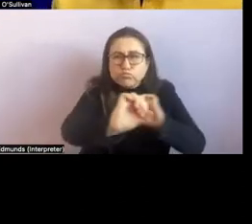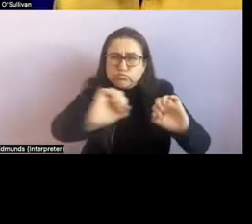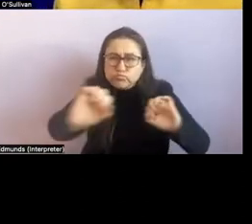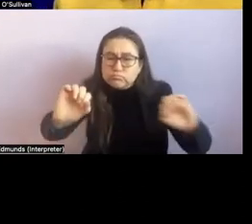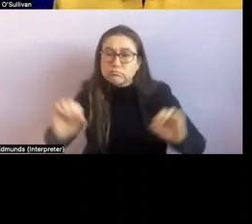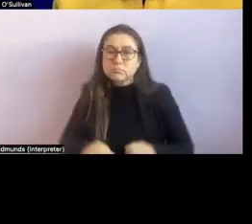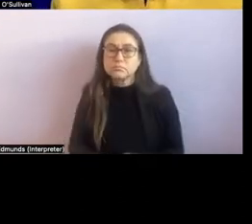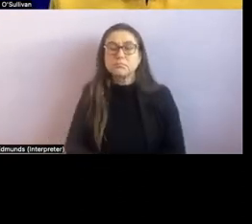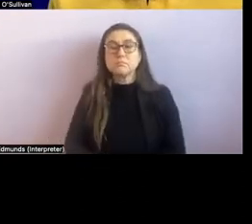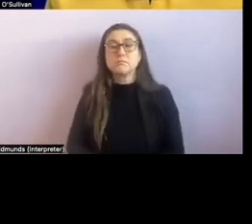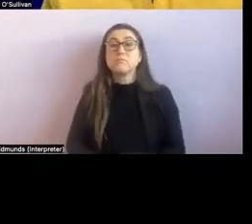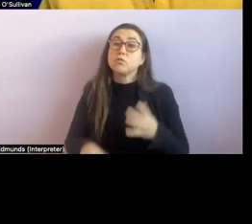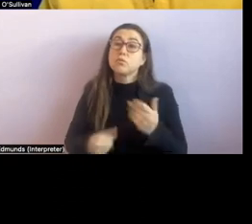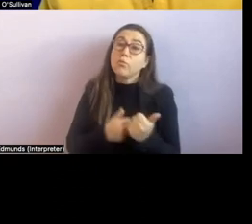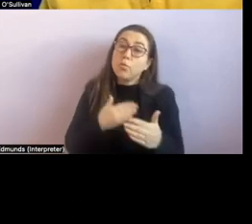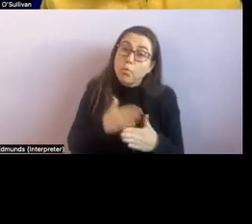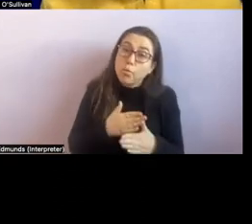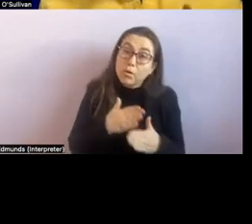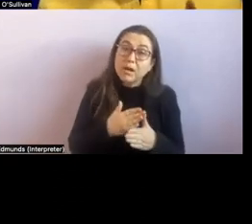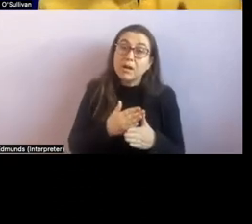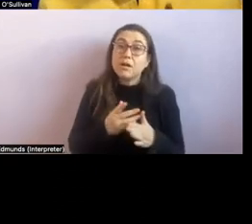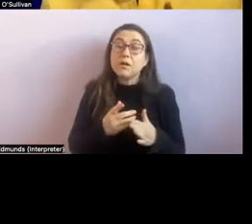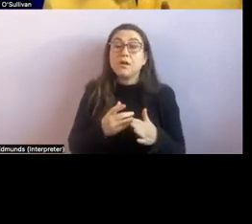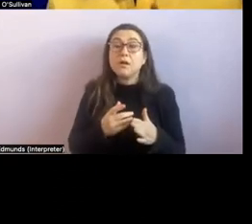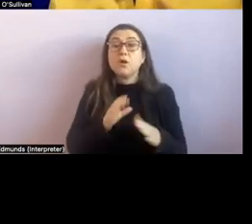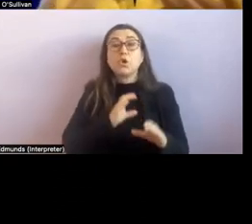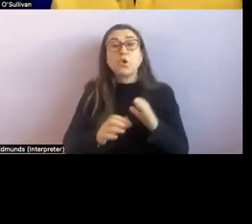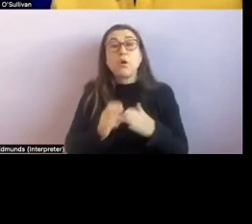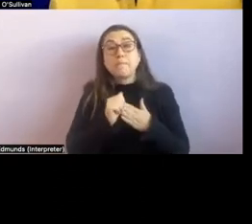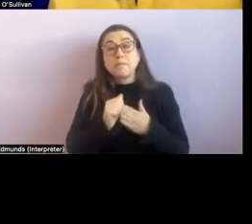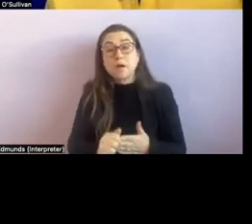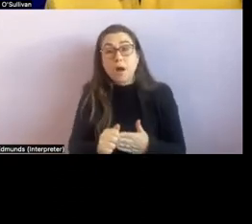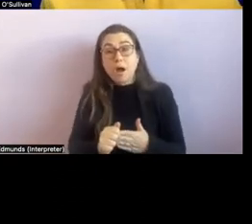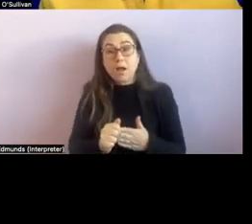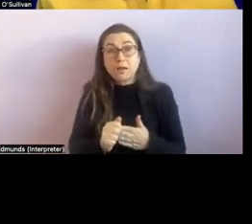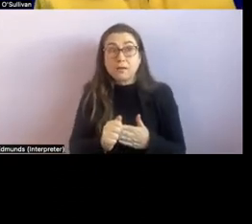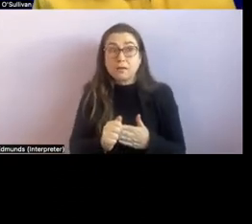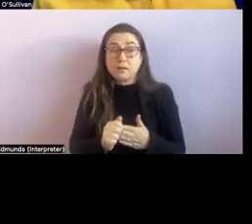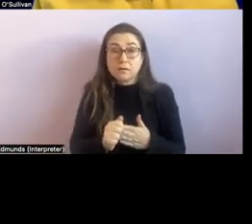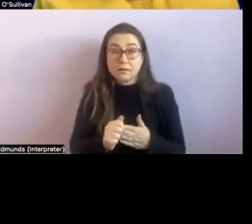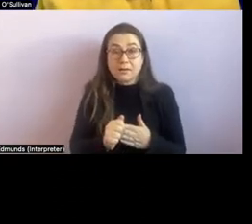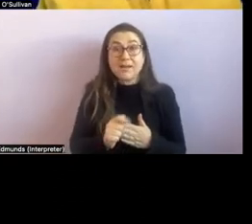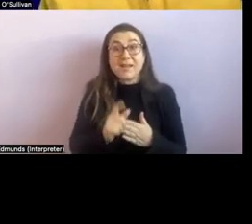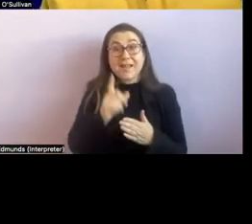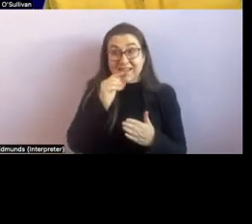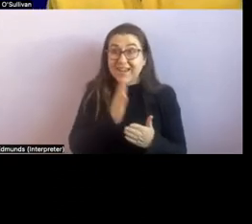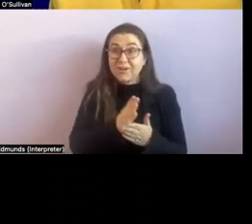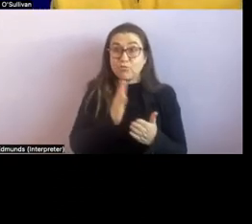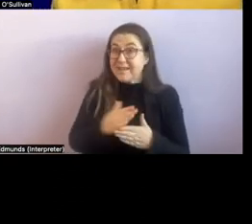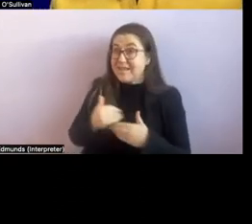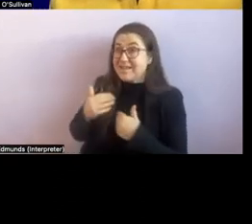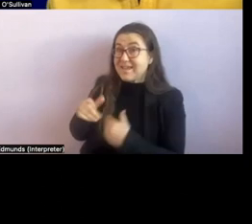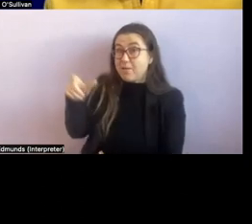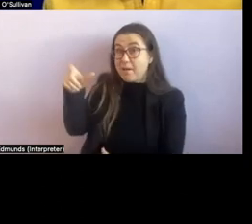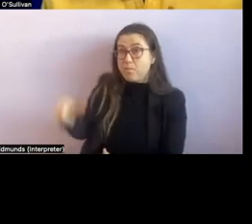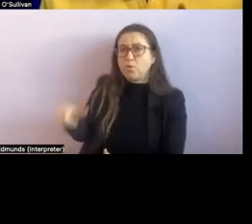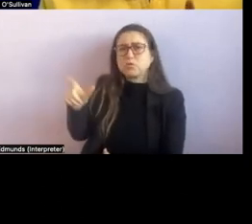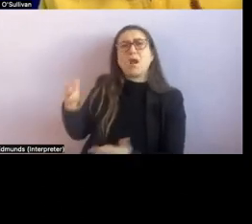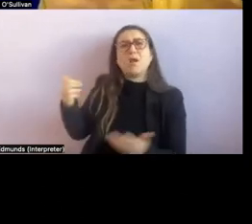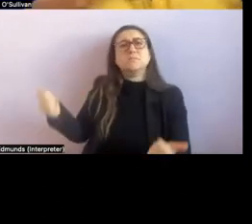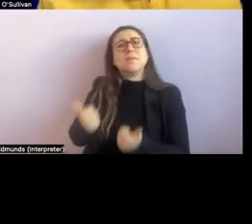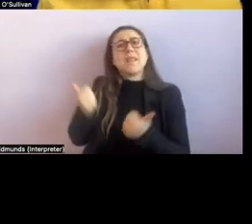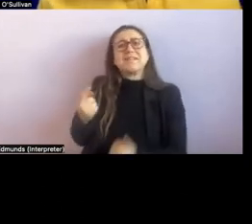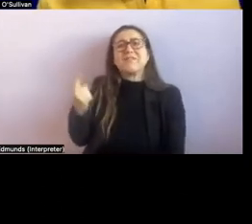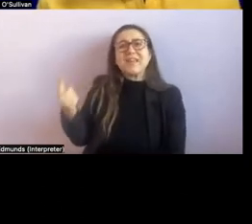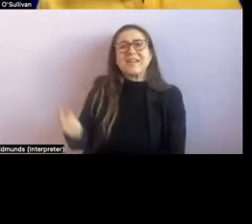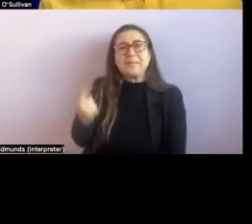com guides and support workers can massively increase or decrease somebody's independence um so again it's about knowing